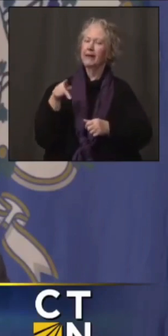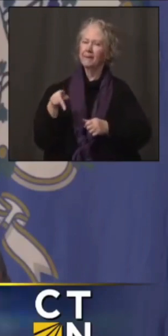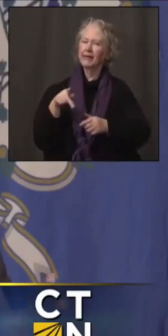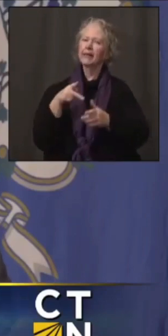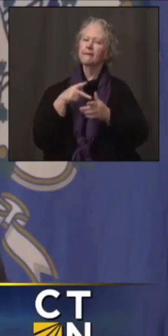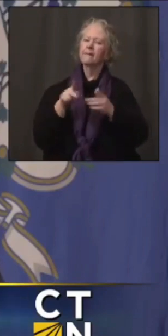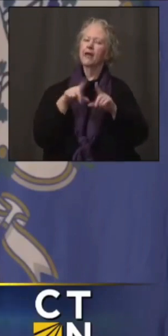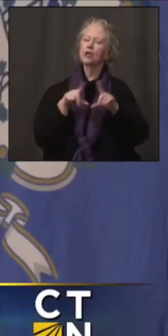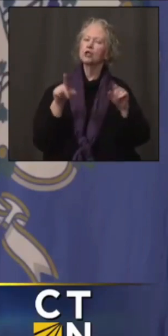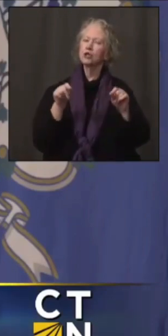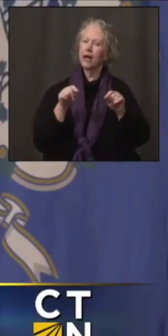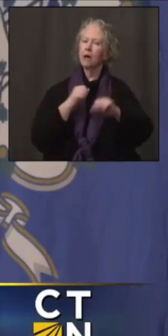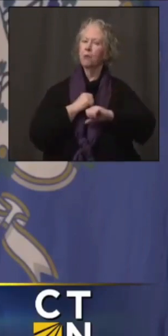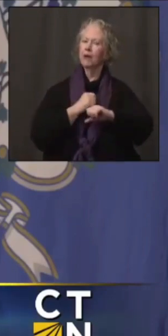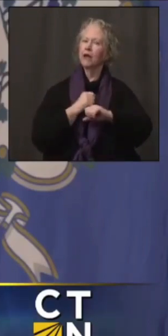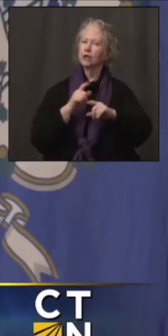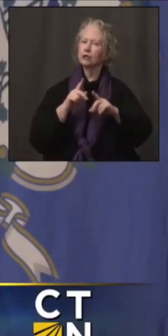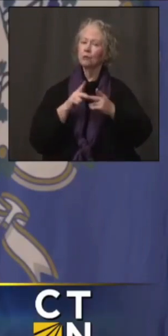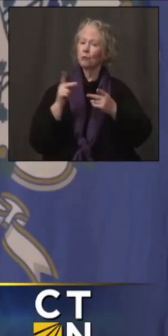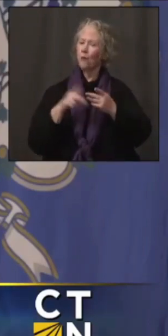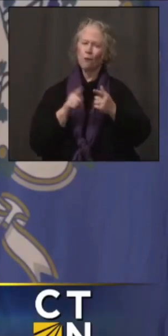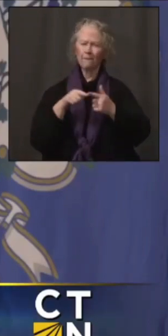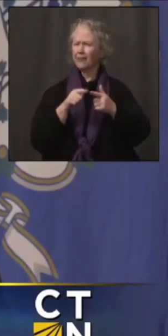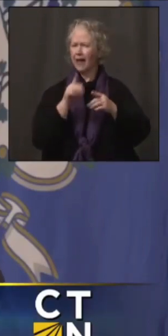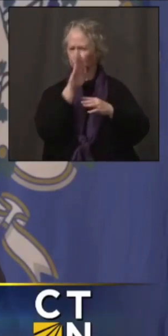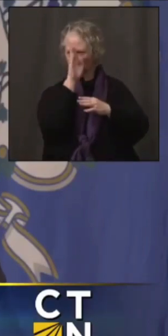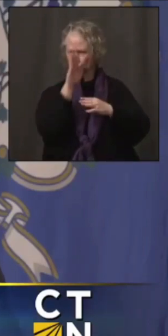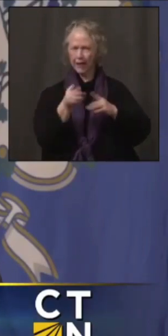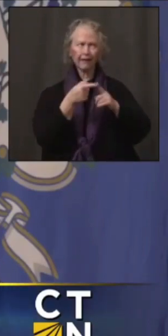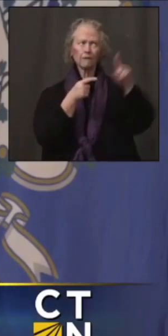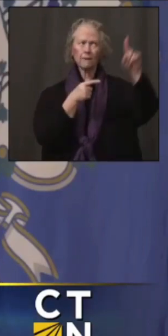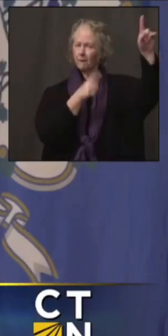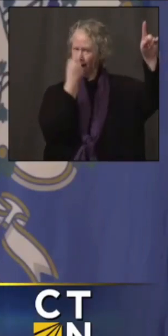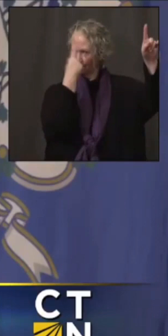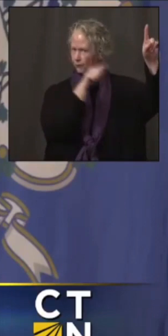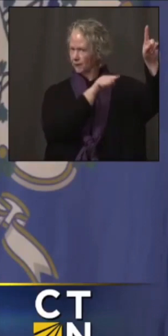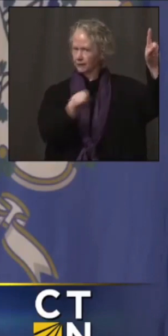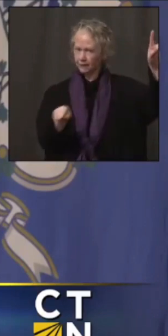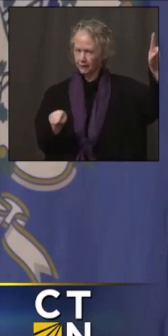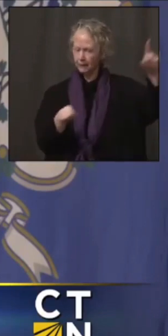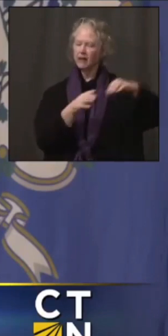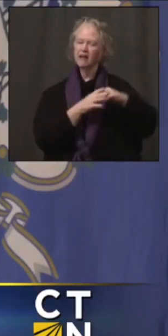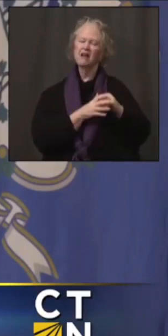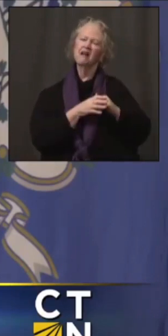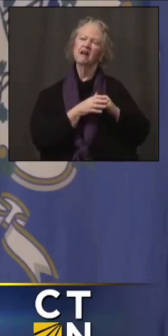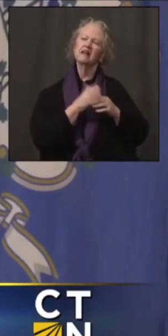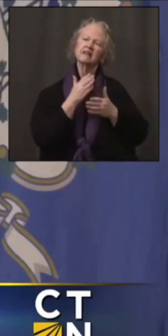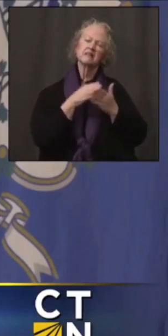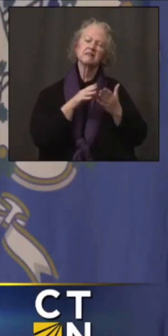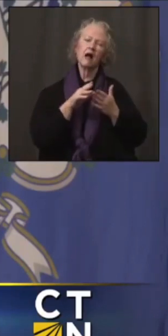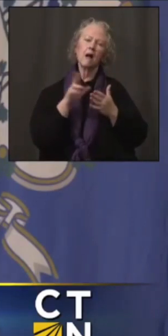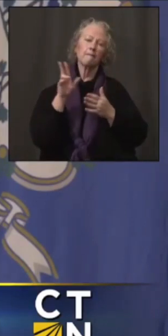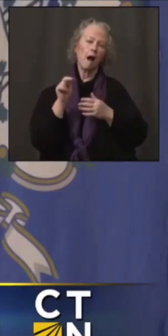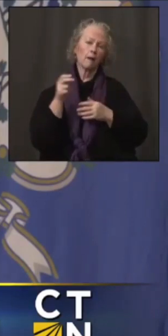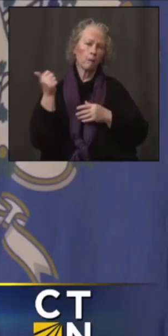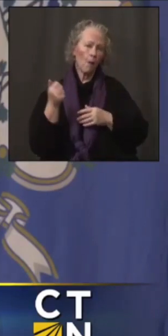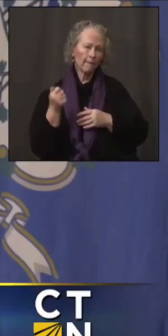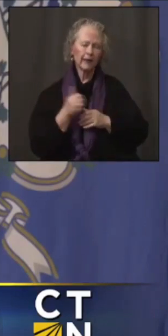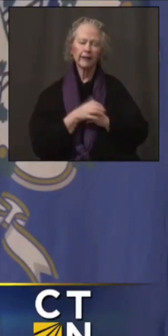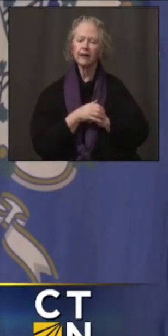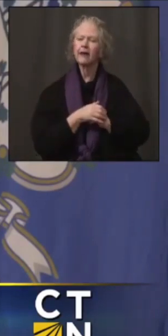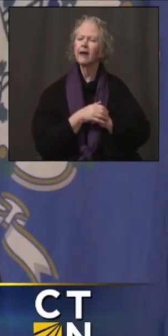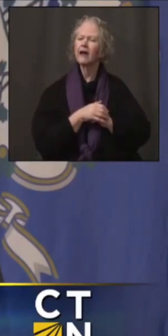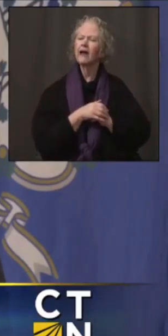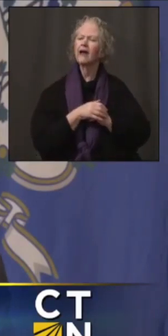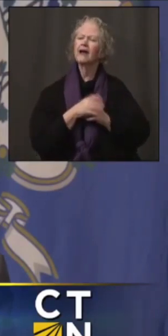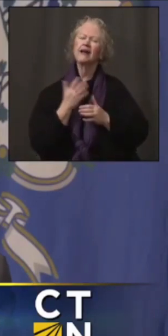Program goes right from the federal government. Unemployment, um, some, um, some other things that are quite specific in terms of how it's